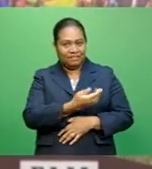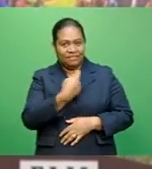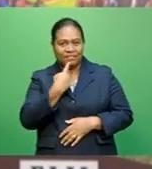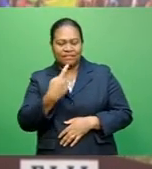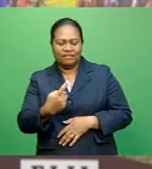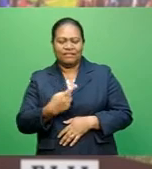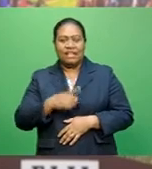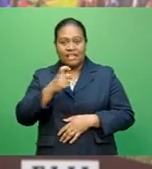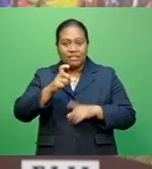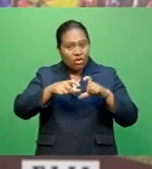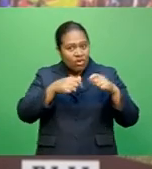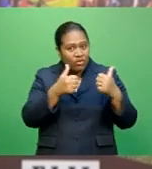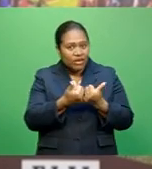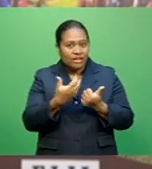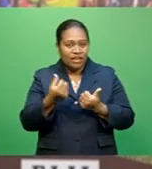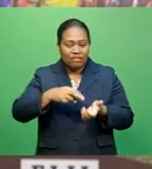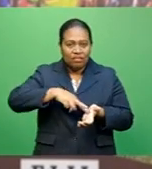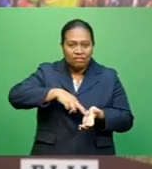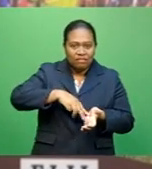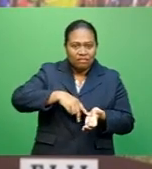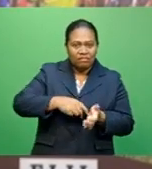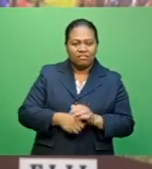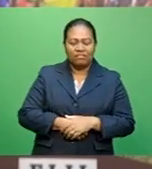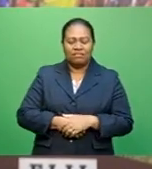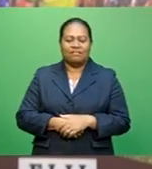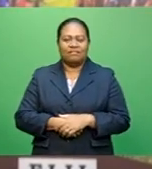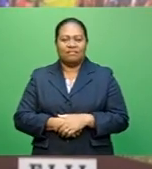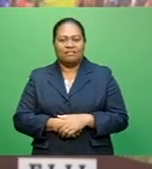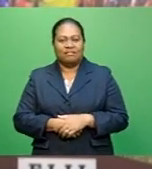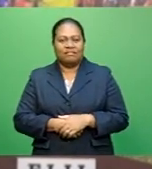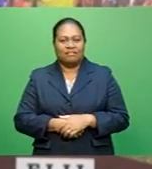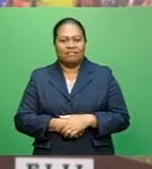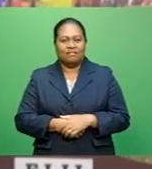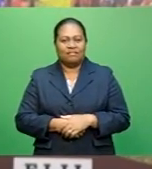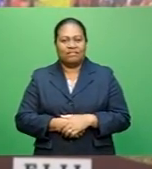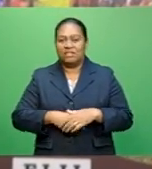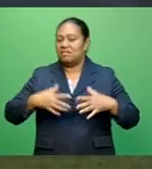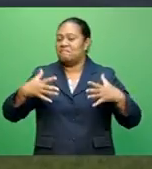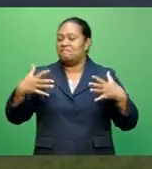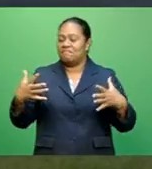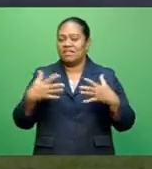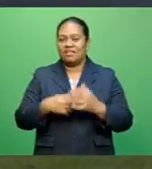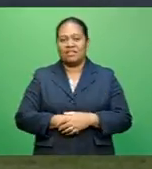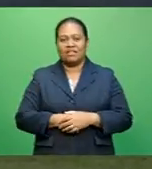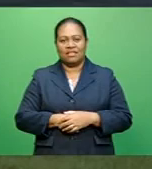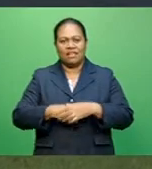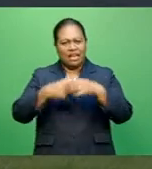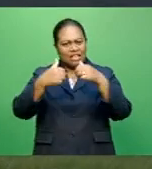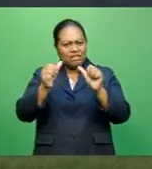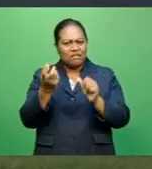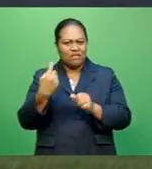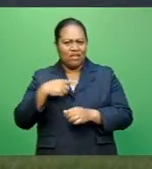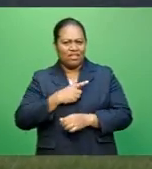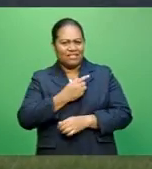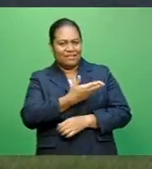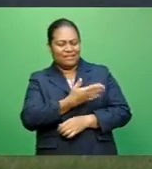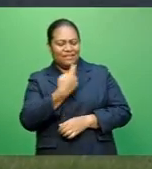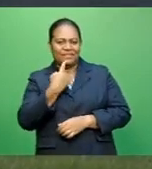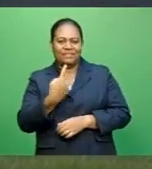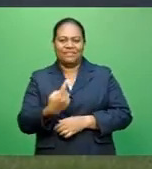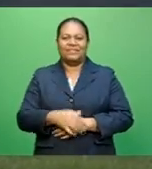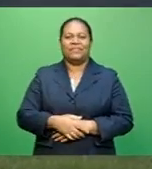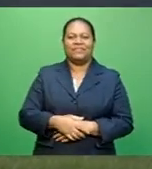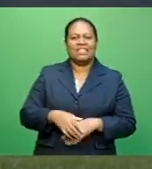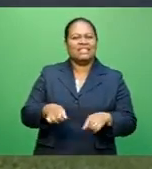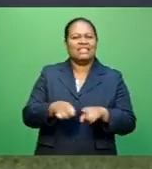get contracts to NRL or Oasis Club, that's a big bonus for us, especially in selecting